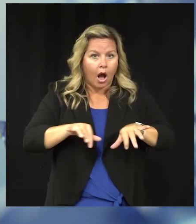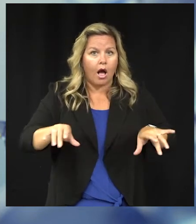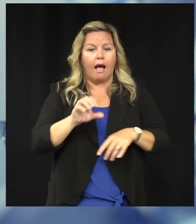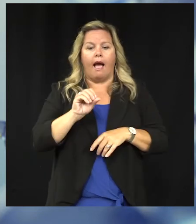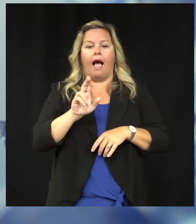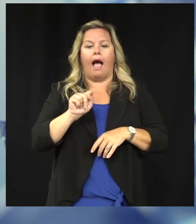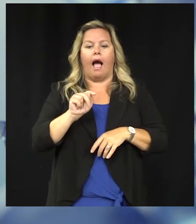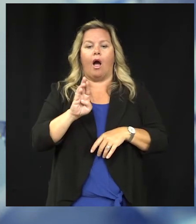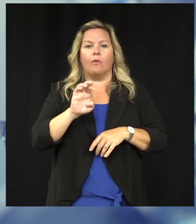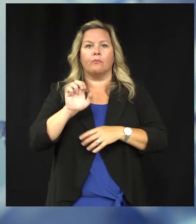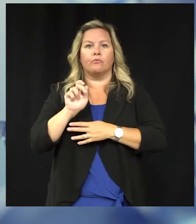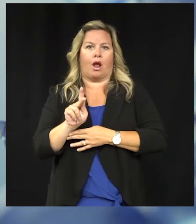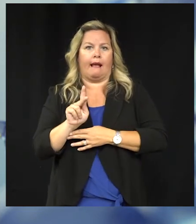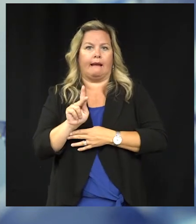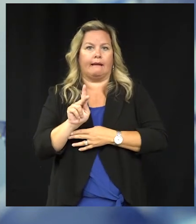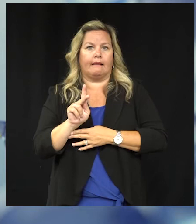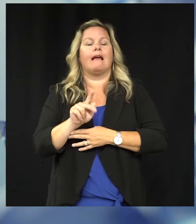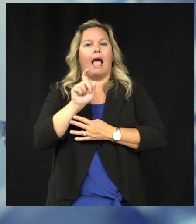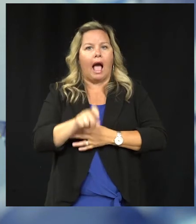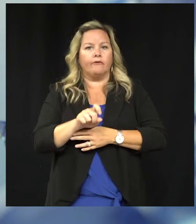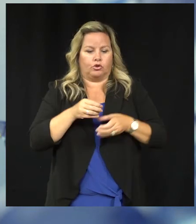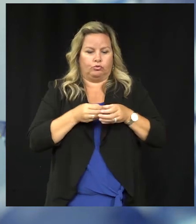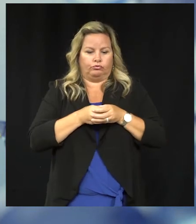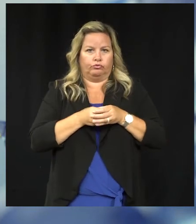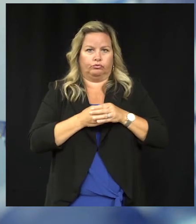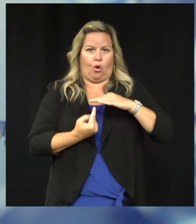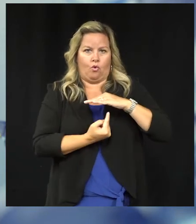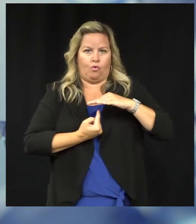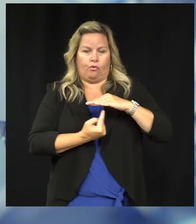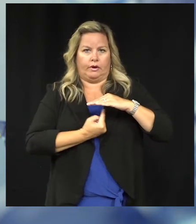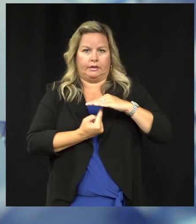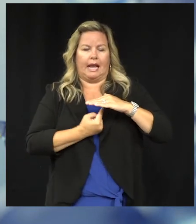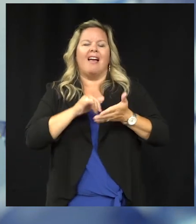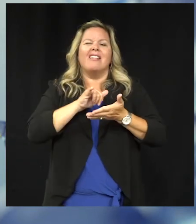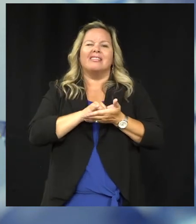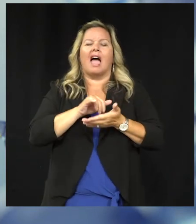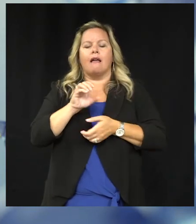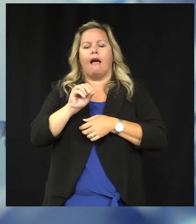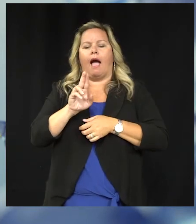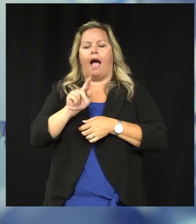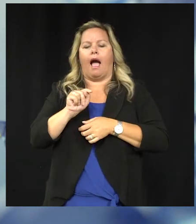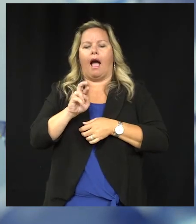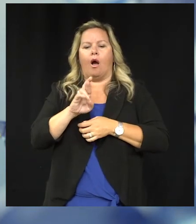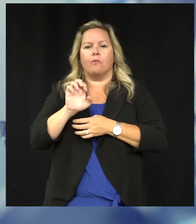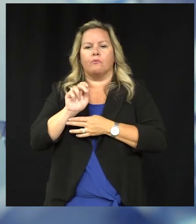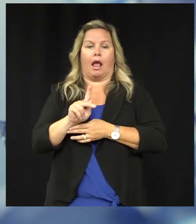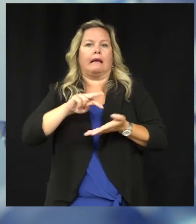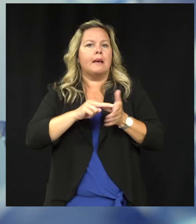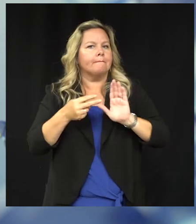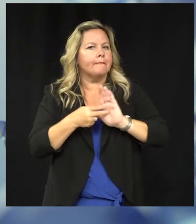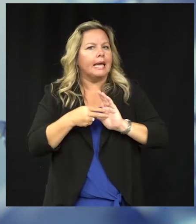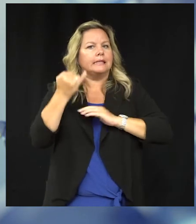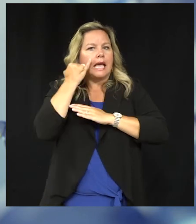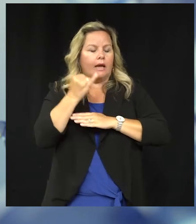Now an outbreak is defined as when we have multiple people that are epidemiological linked to a case so